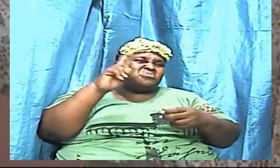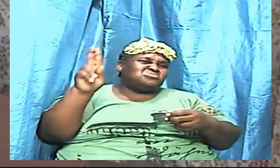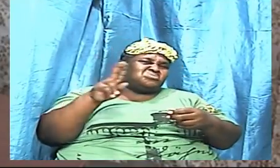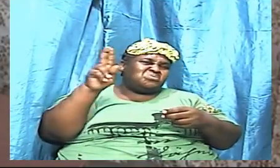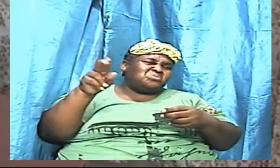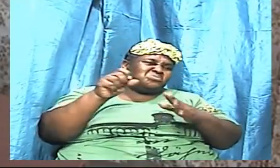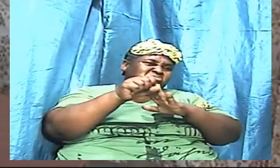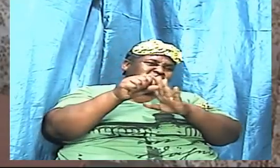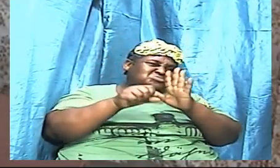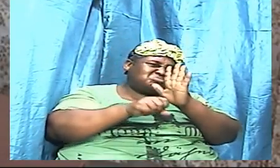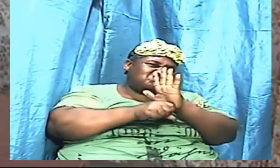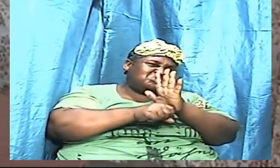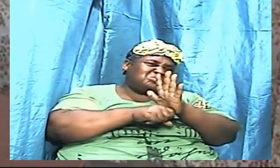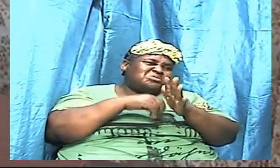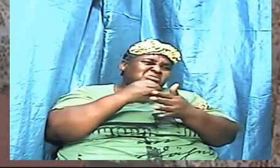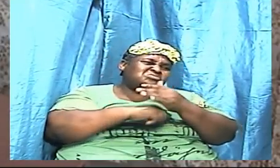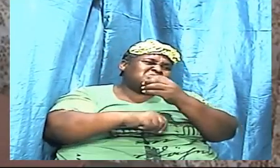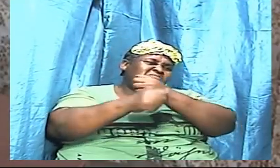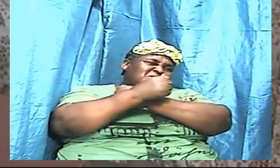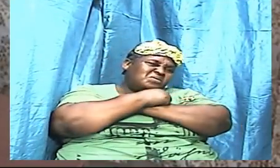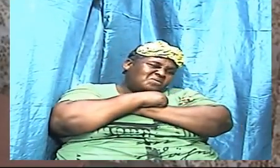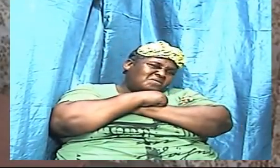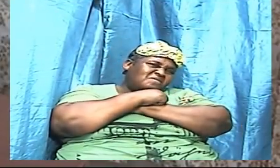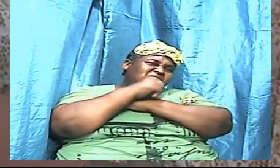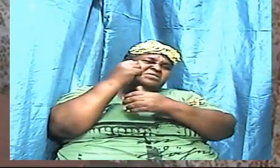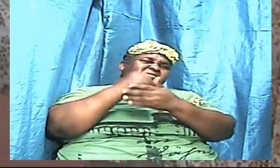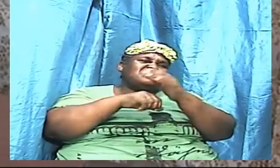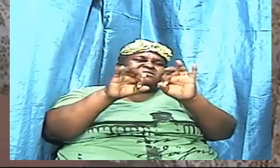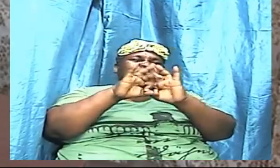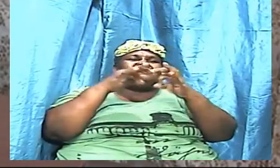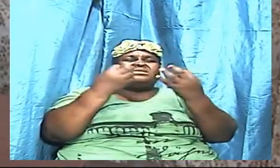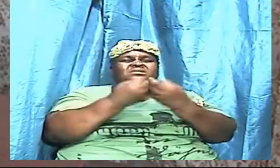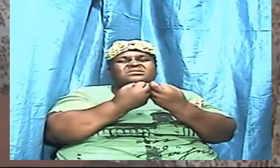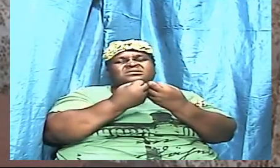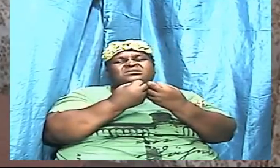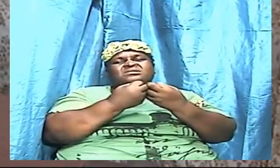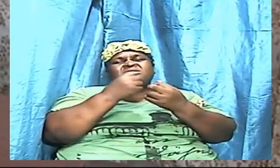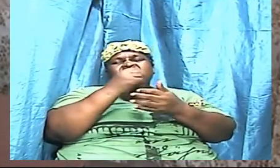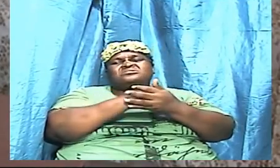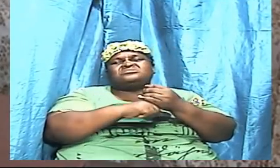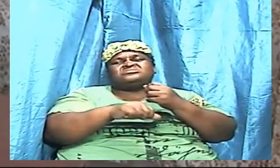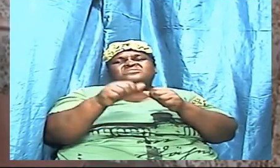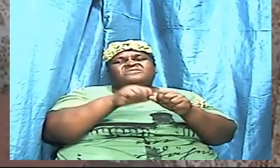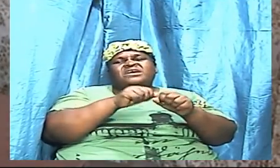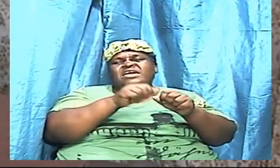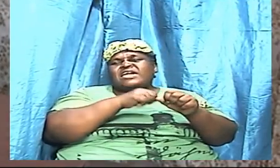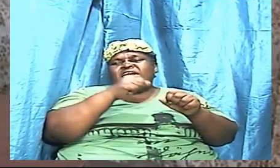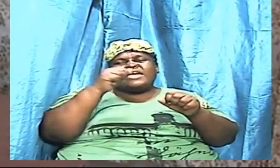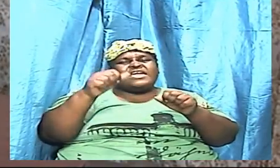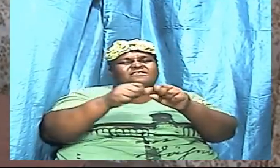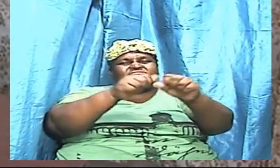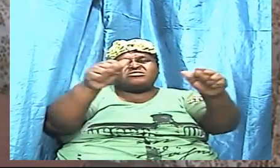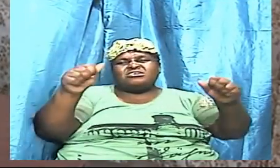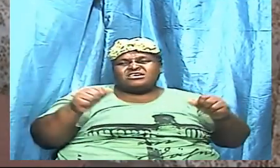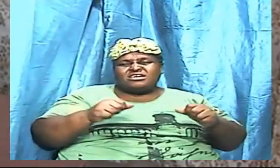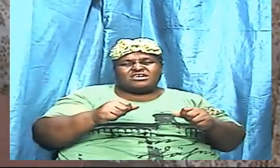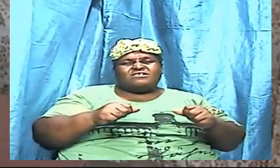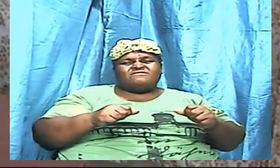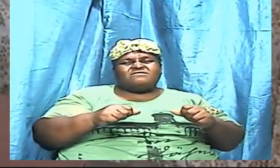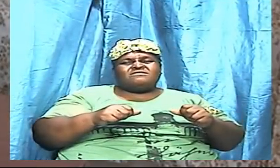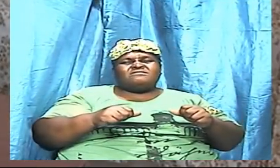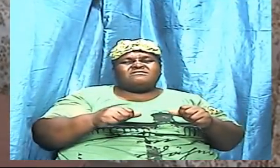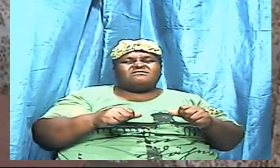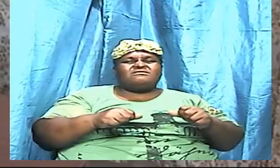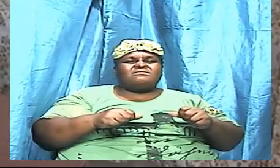something for love something for family something for your work something for every area that something can go